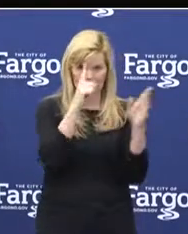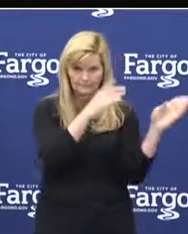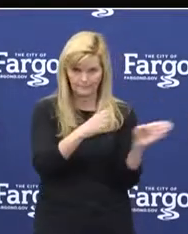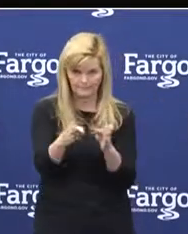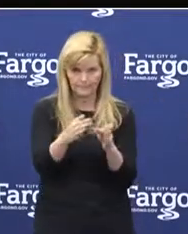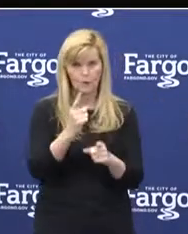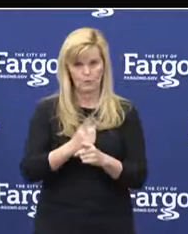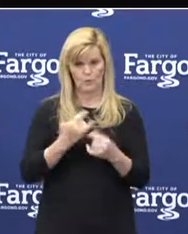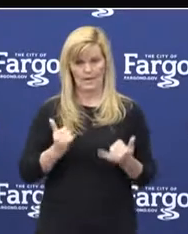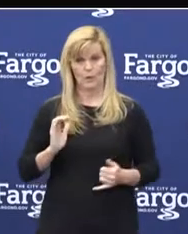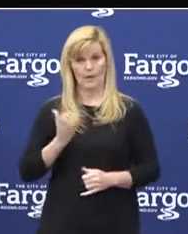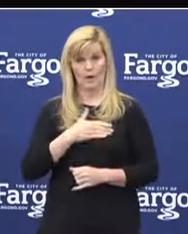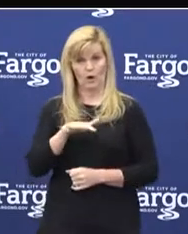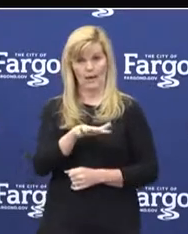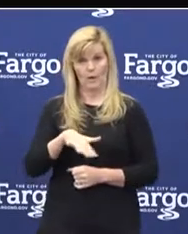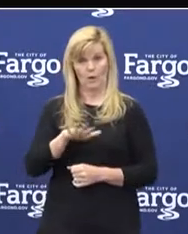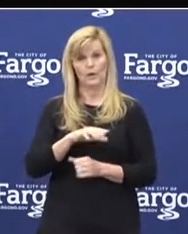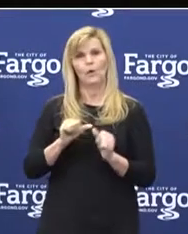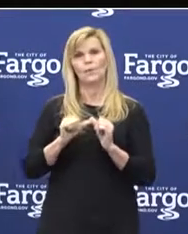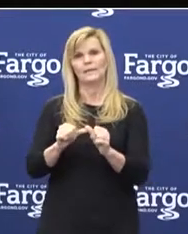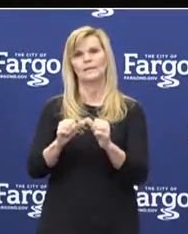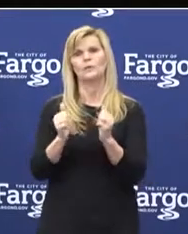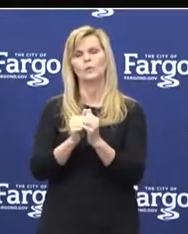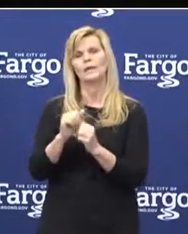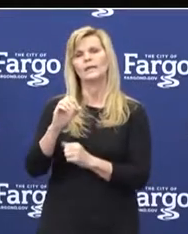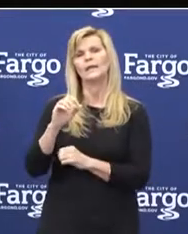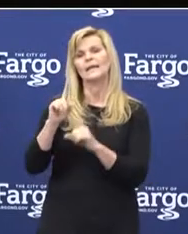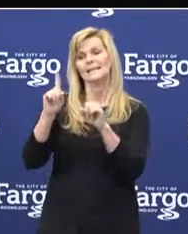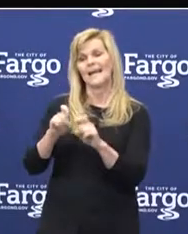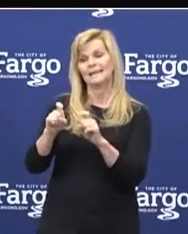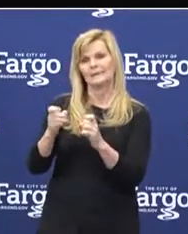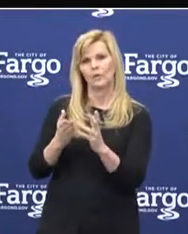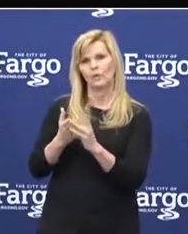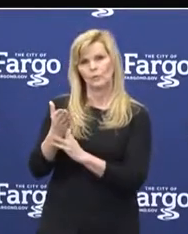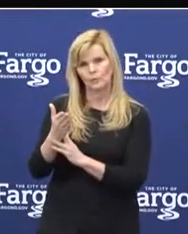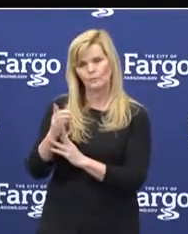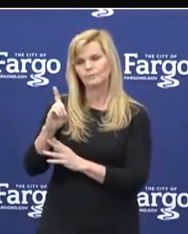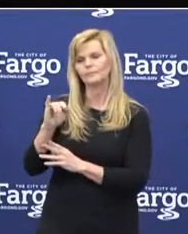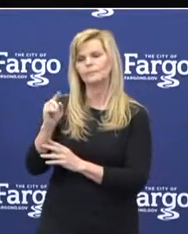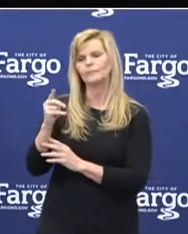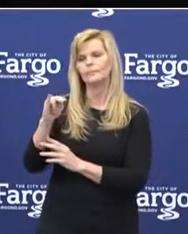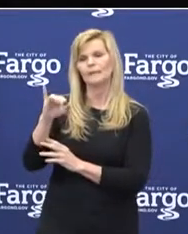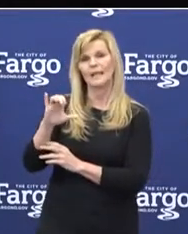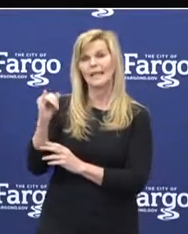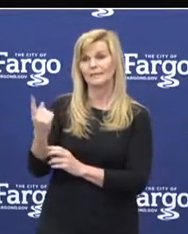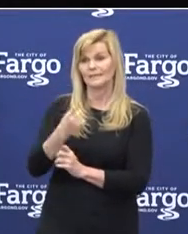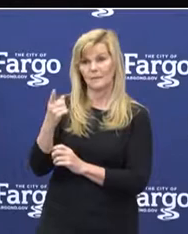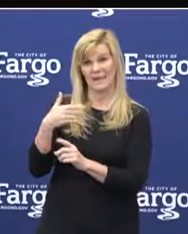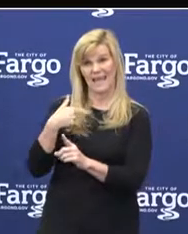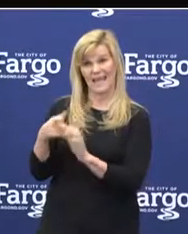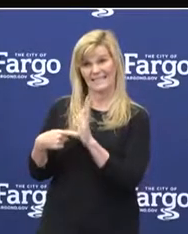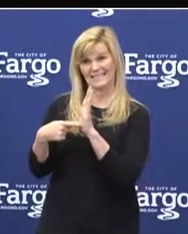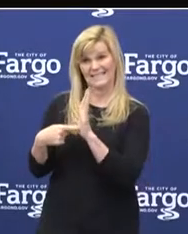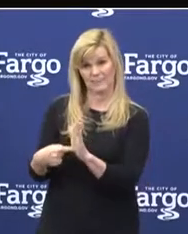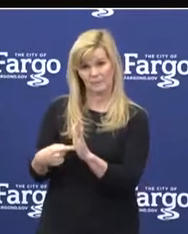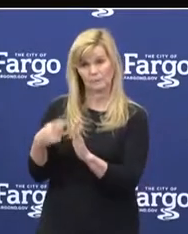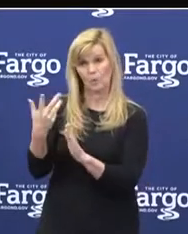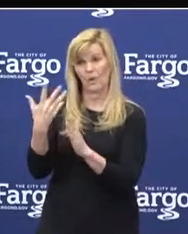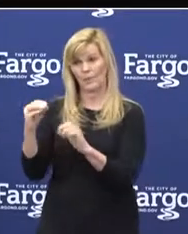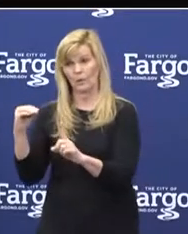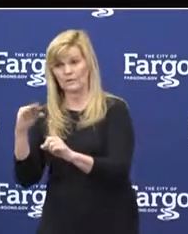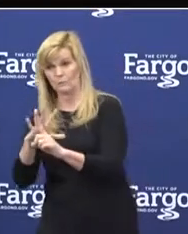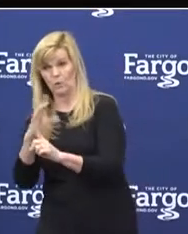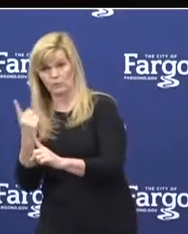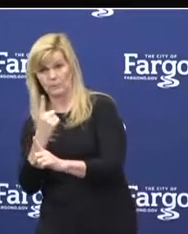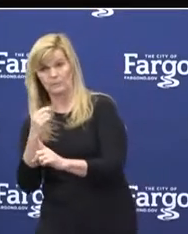Currently in our area, we continue with diagnostic testing by our health systems, which means if someone is symptomatic or has an exposure, they would be tested.